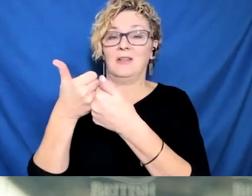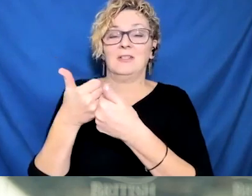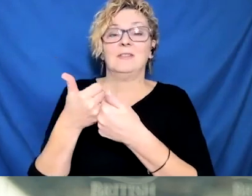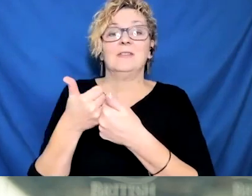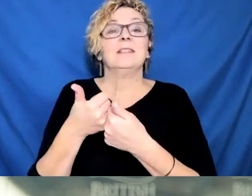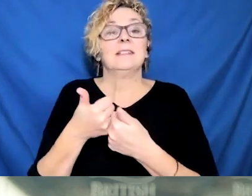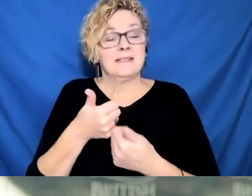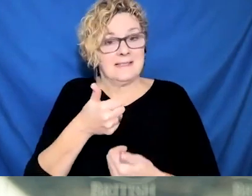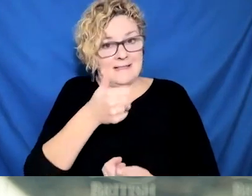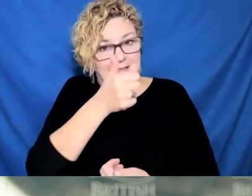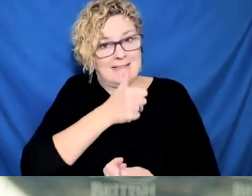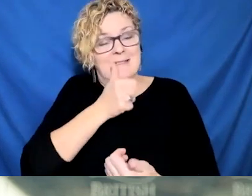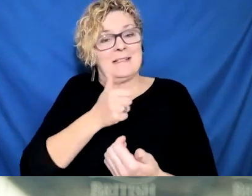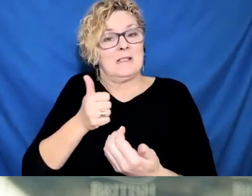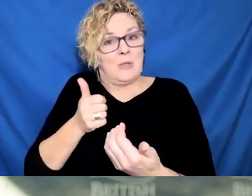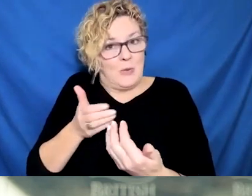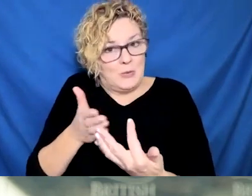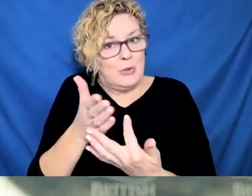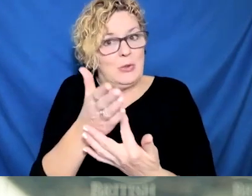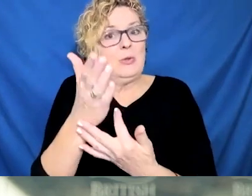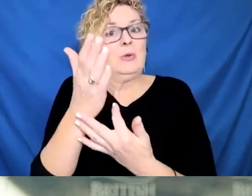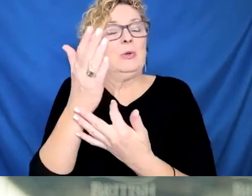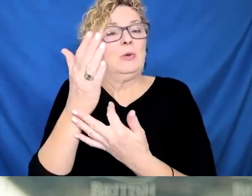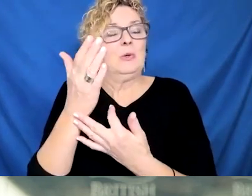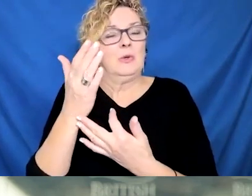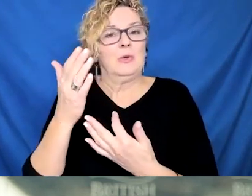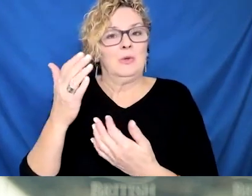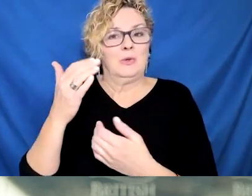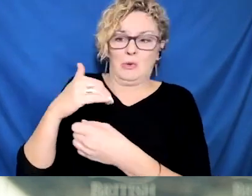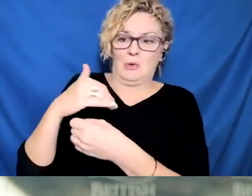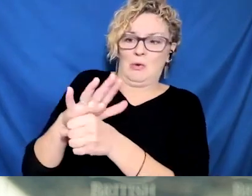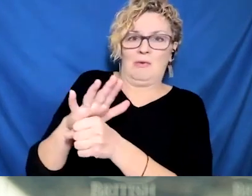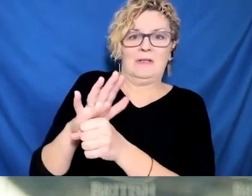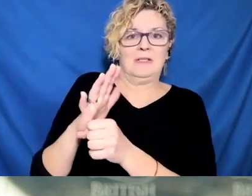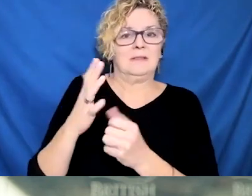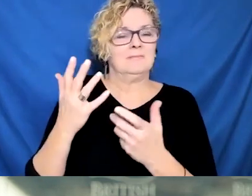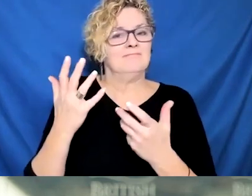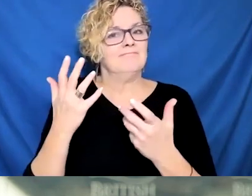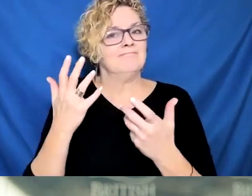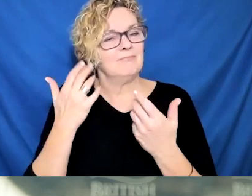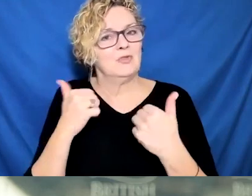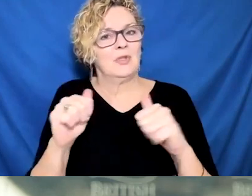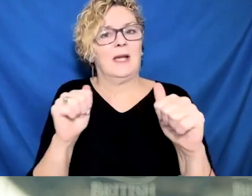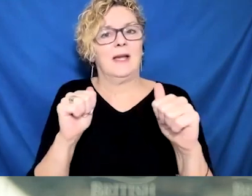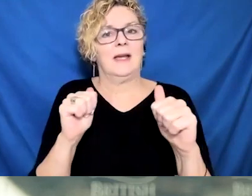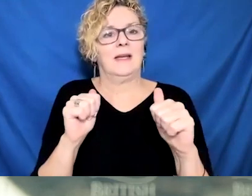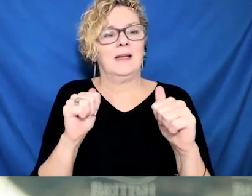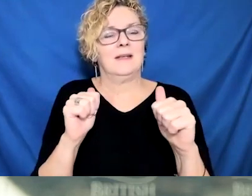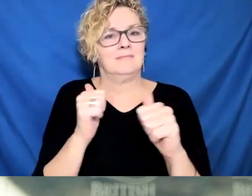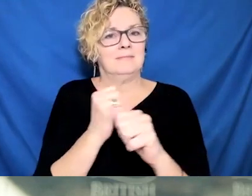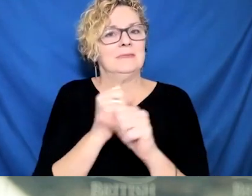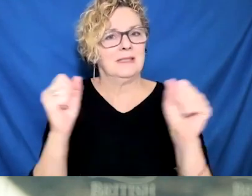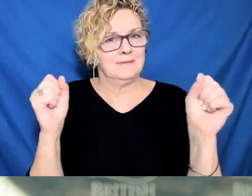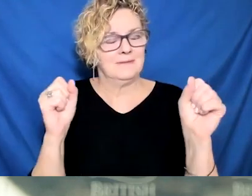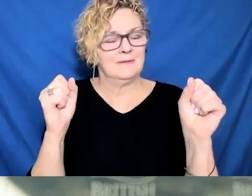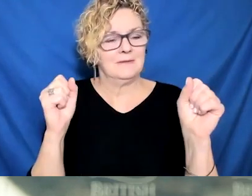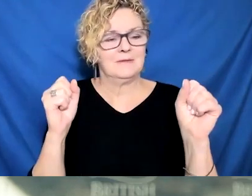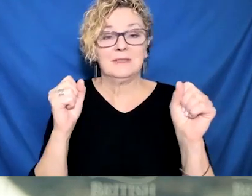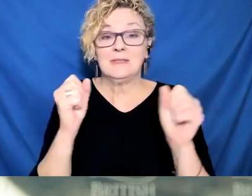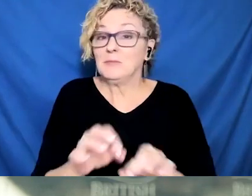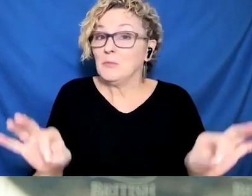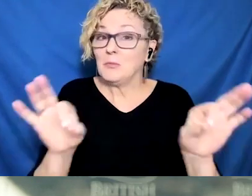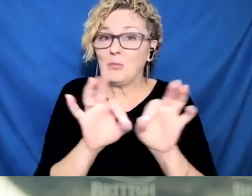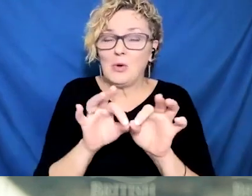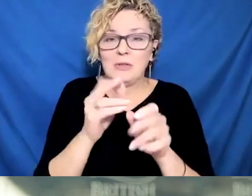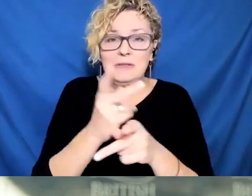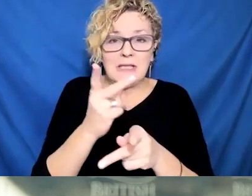for me in the present context and people in my circumstances. I'm in my 50s and I have type 1 diabetes. And if you look